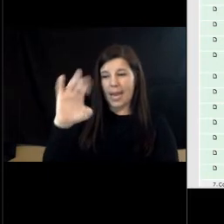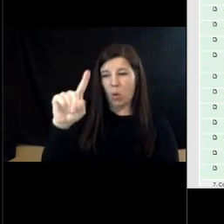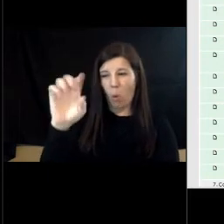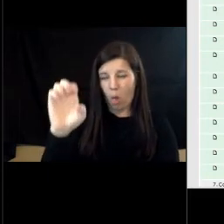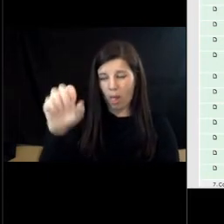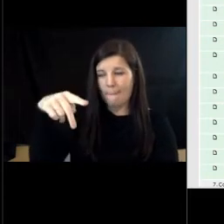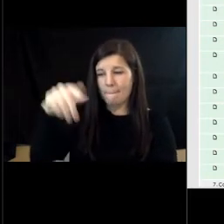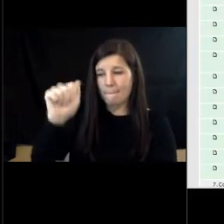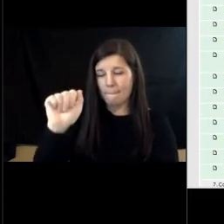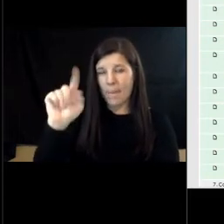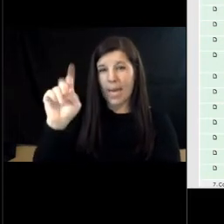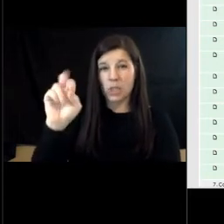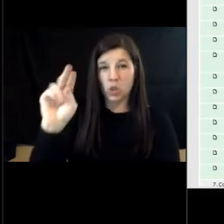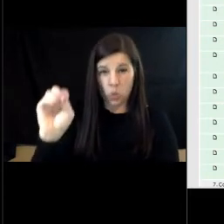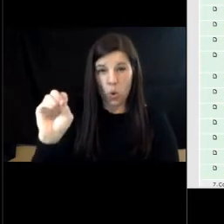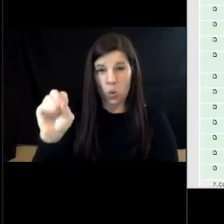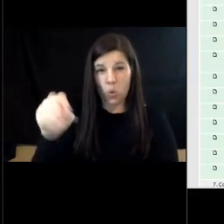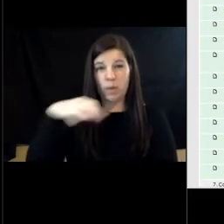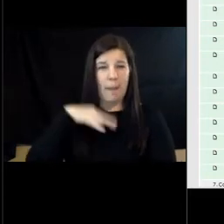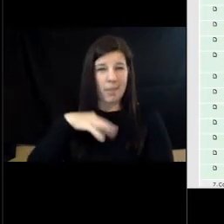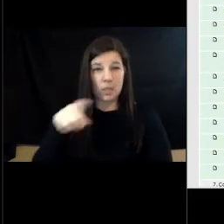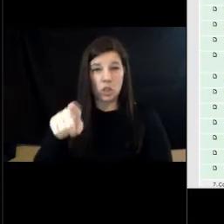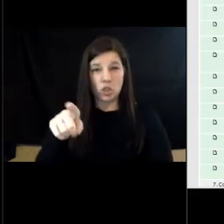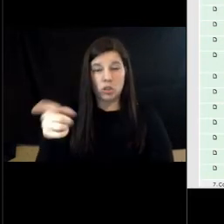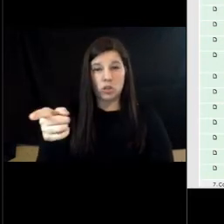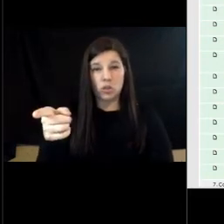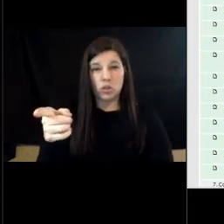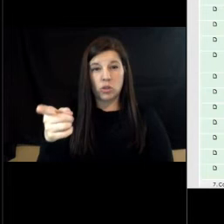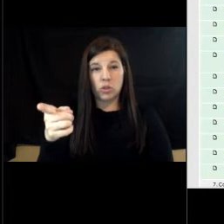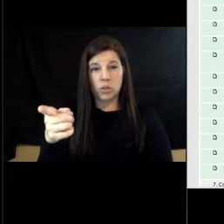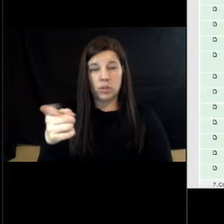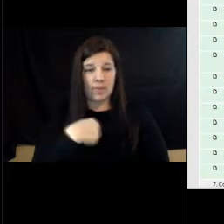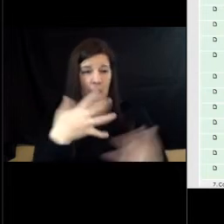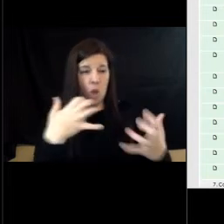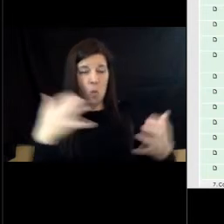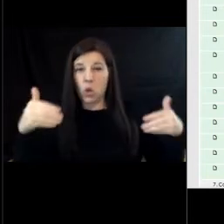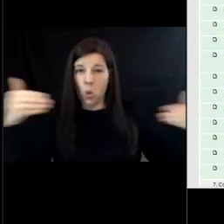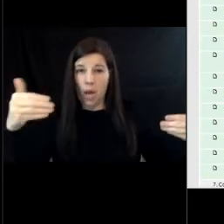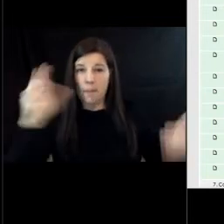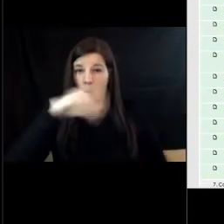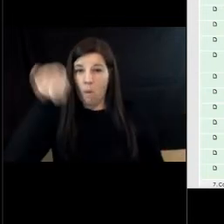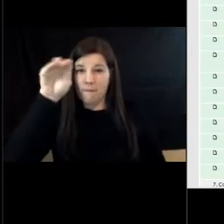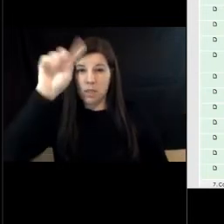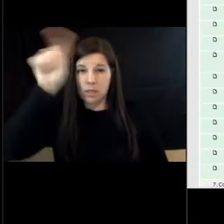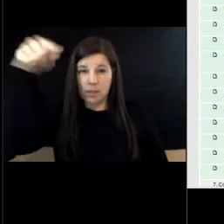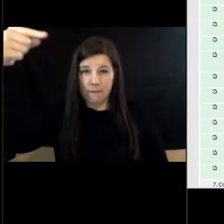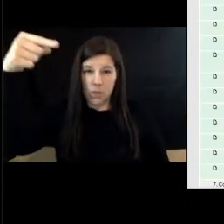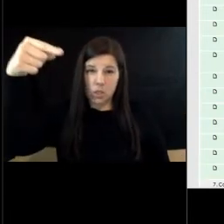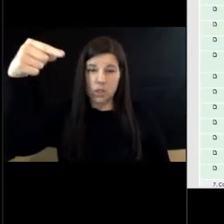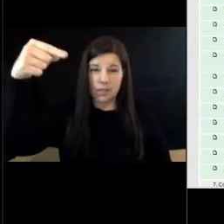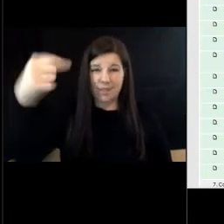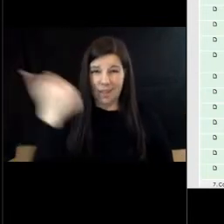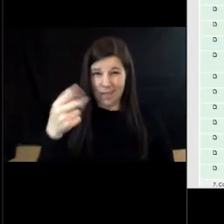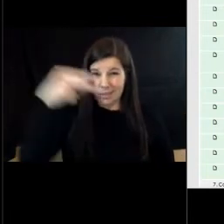as an alternate to the education and youth advisory board i'd like to go ahead and move for that appointment all right is there a